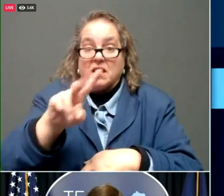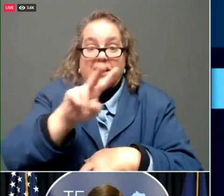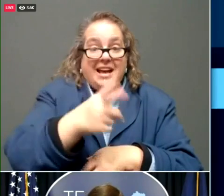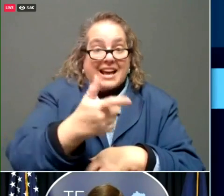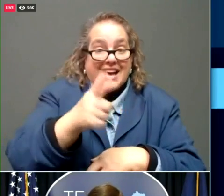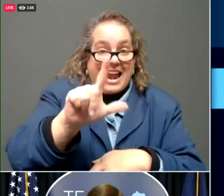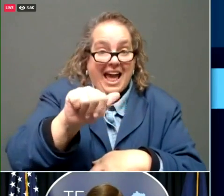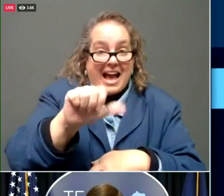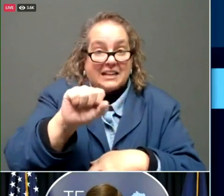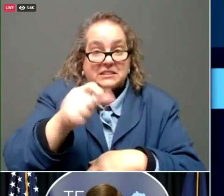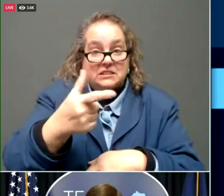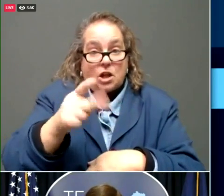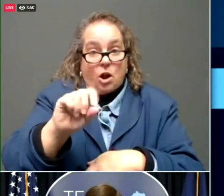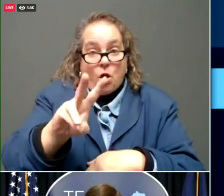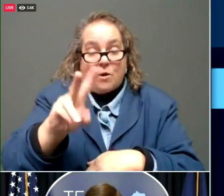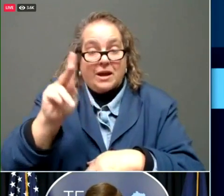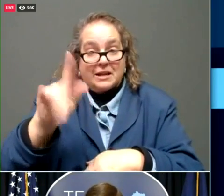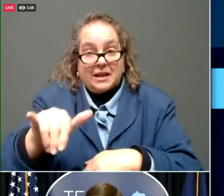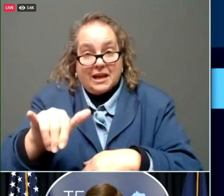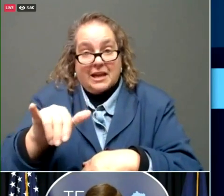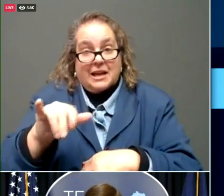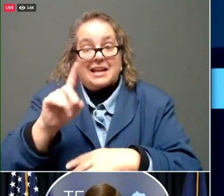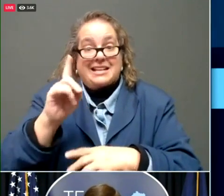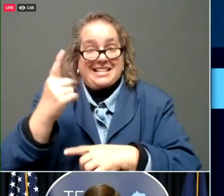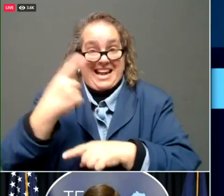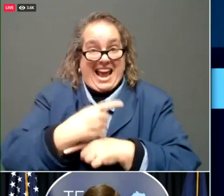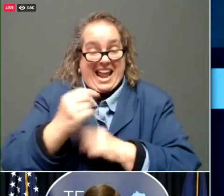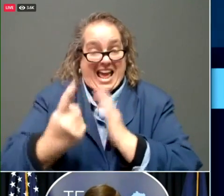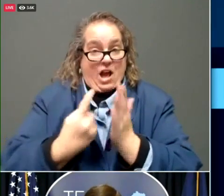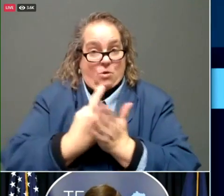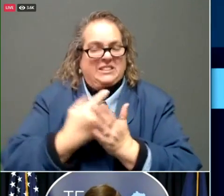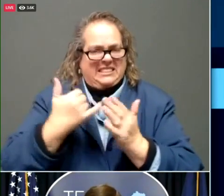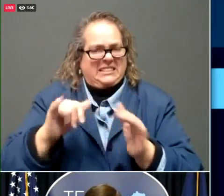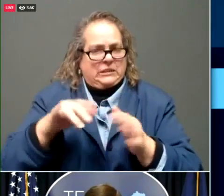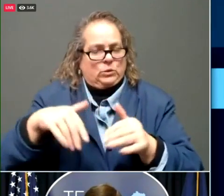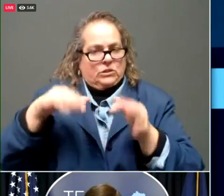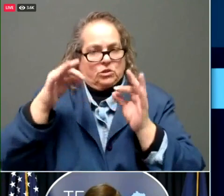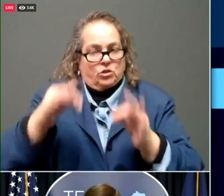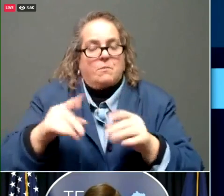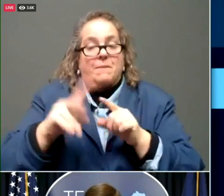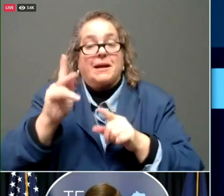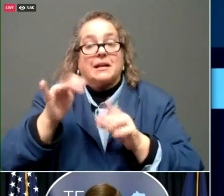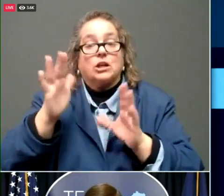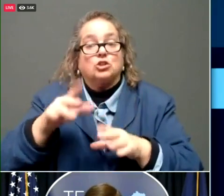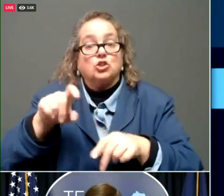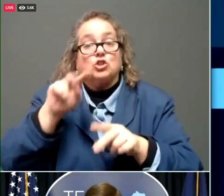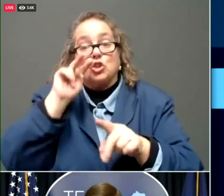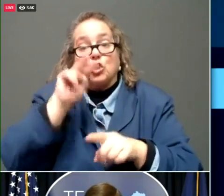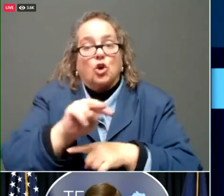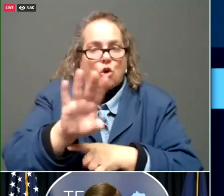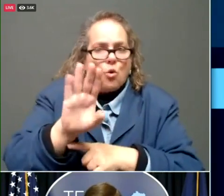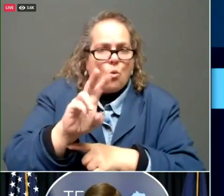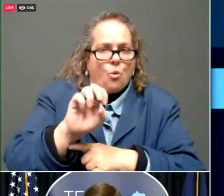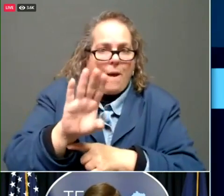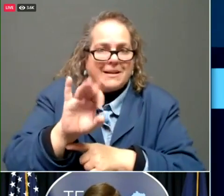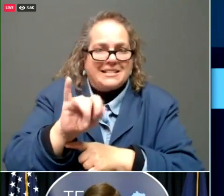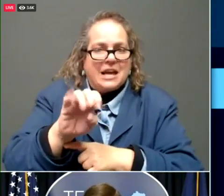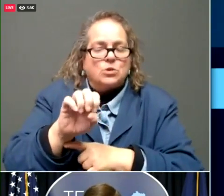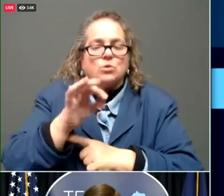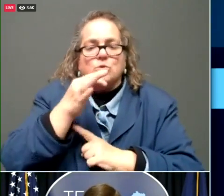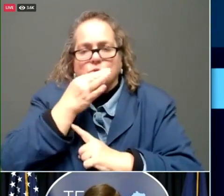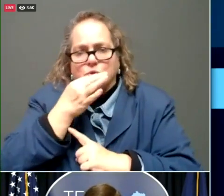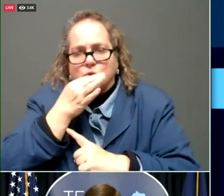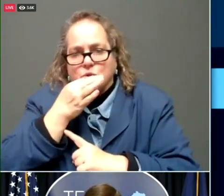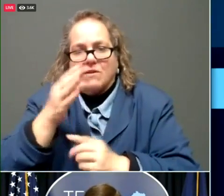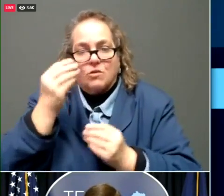Day and hours are still being determined, but Kentucky and should check on their website soon for more information. Their phone number is 270